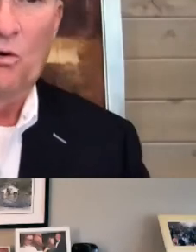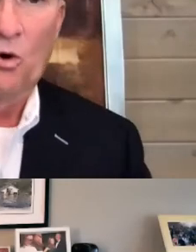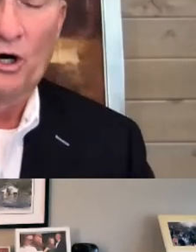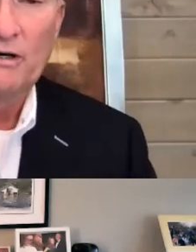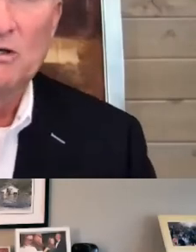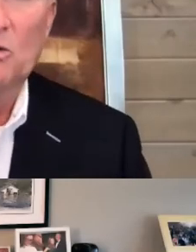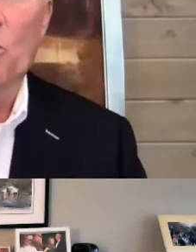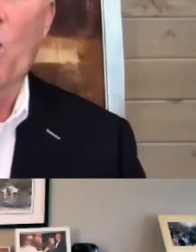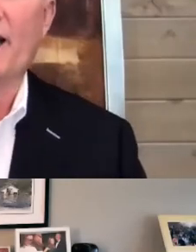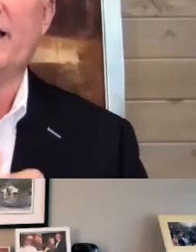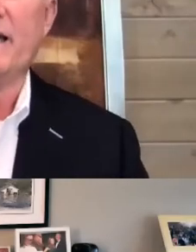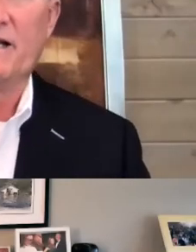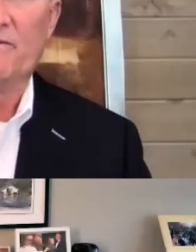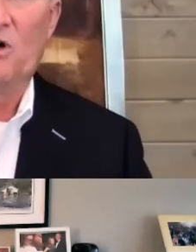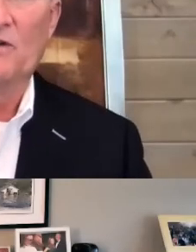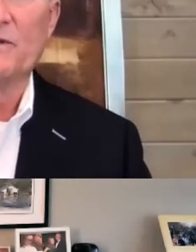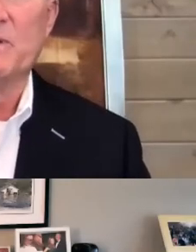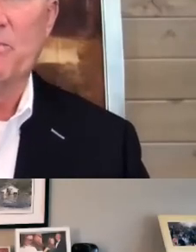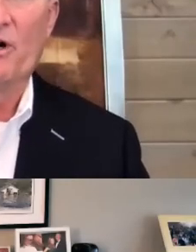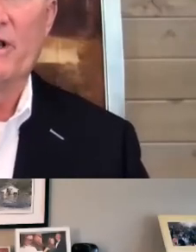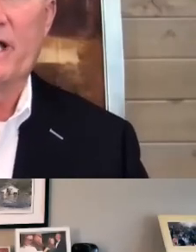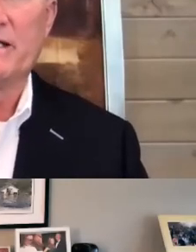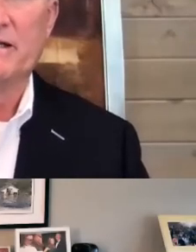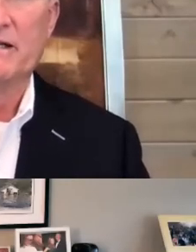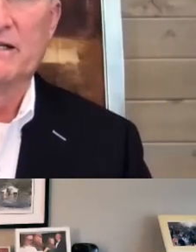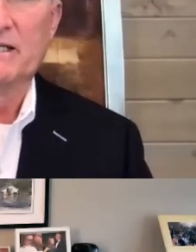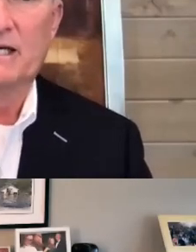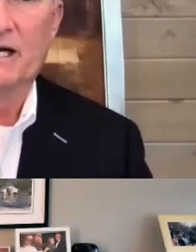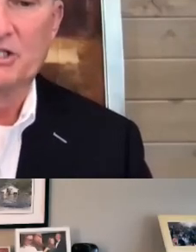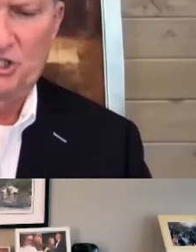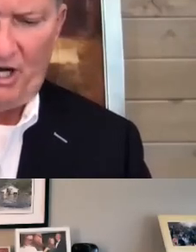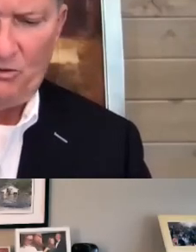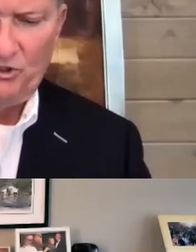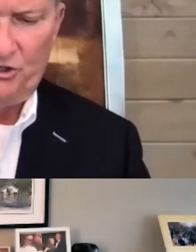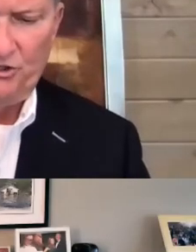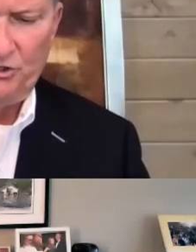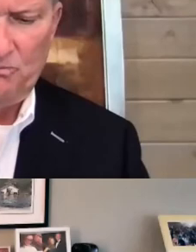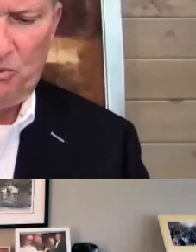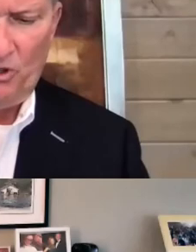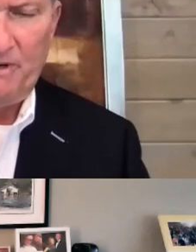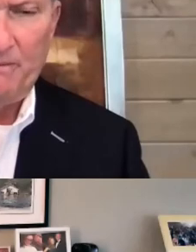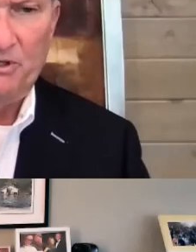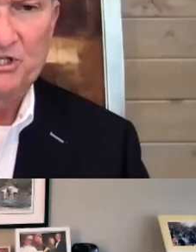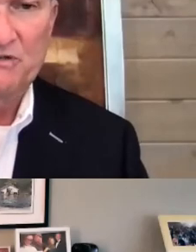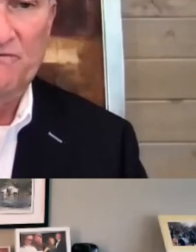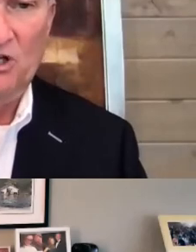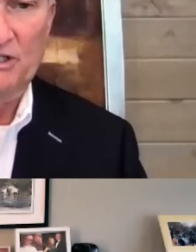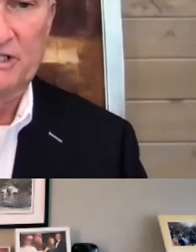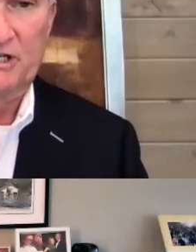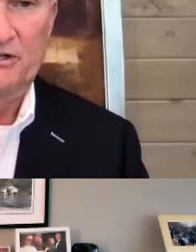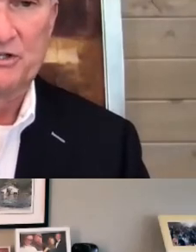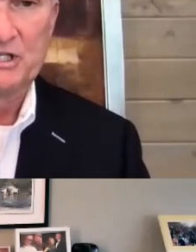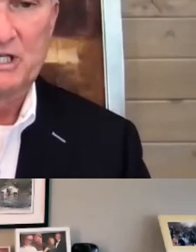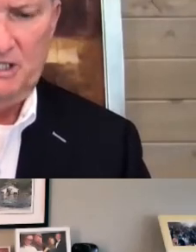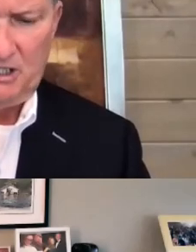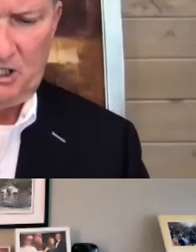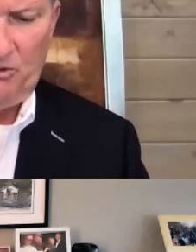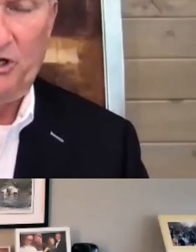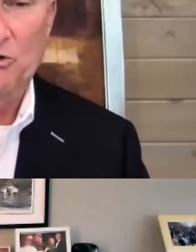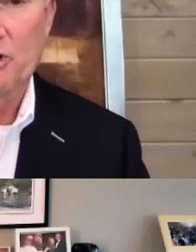or wanting to get involved and be part of that. So I would turn to board members, volunteers,